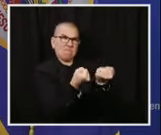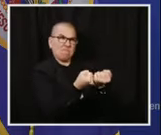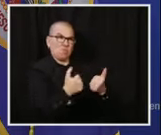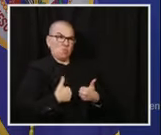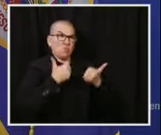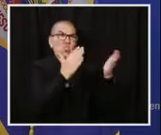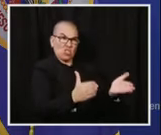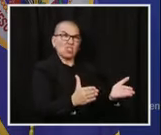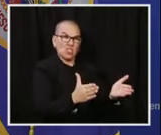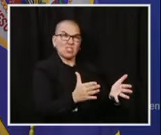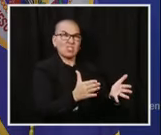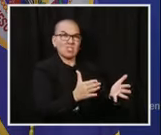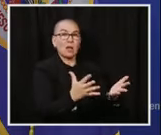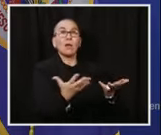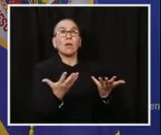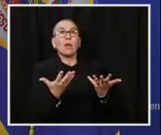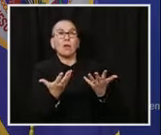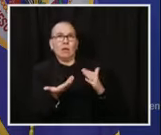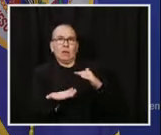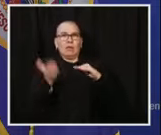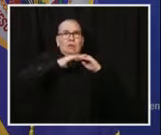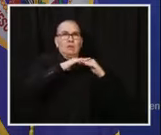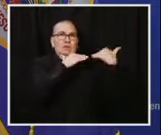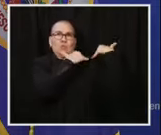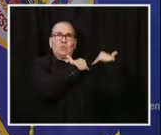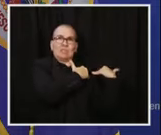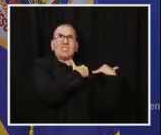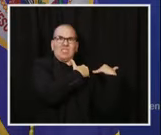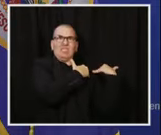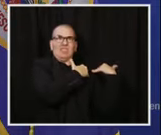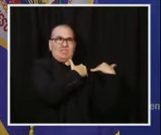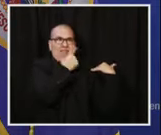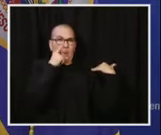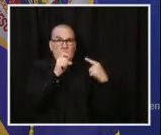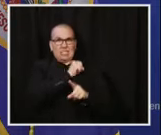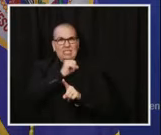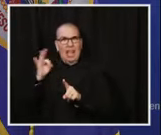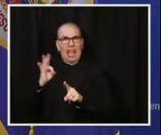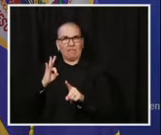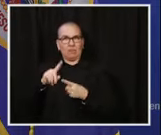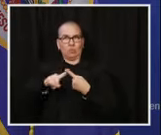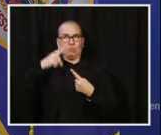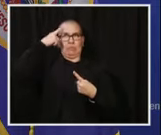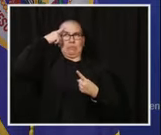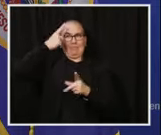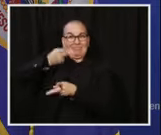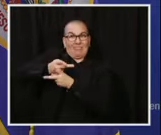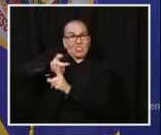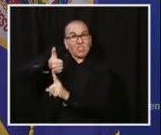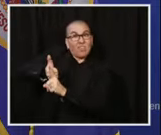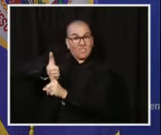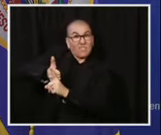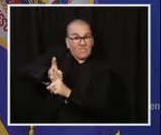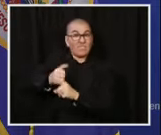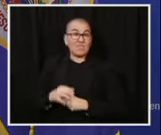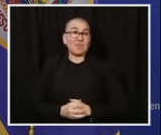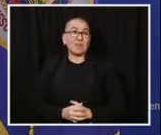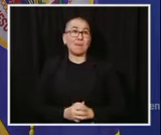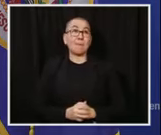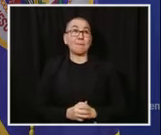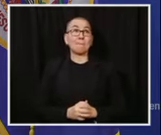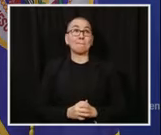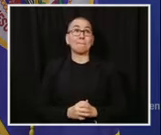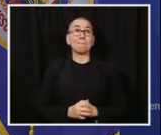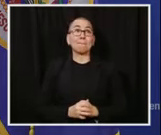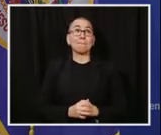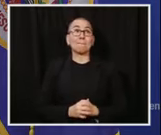just jumped in to do a little bit of everything. They've celebrated birthdays, the birth of new great-grandchildren, and wedding